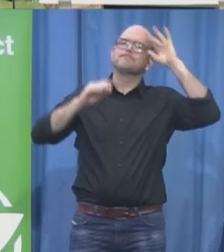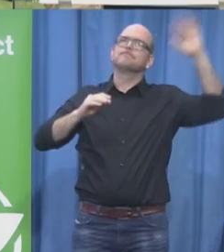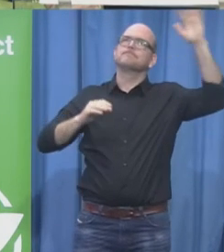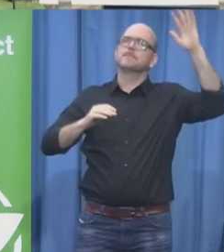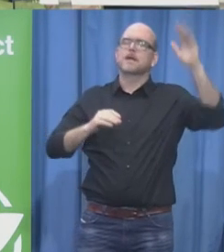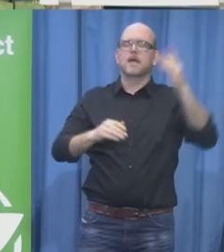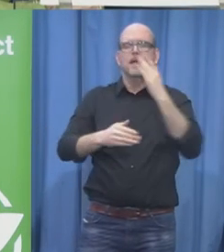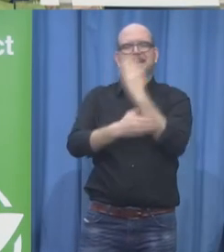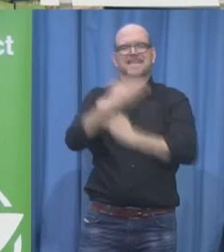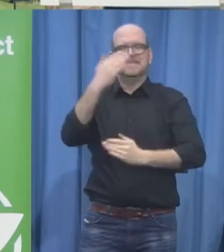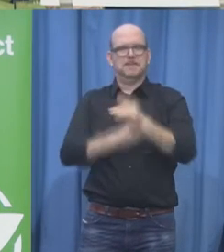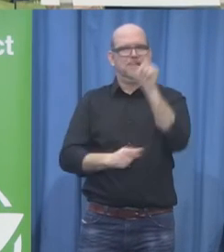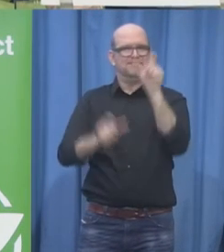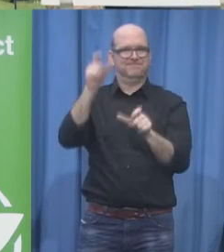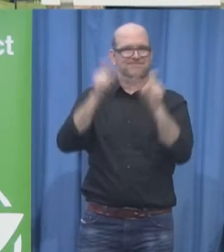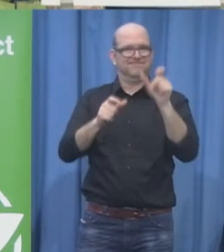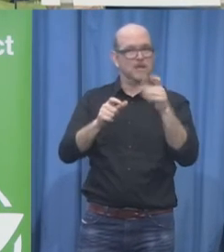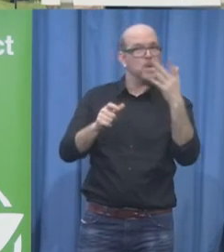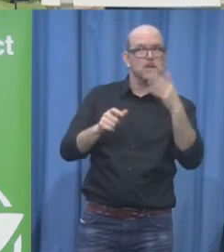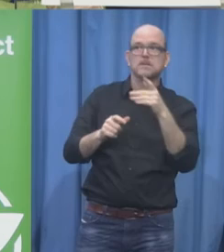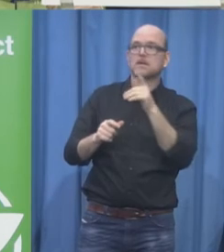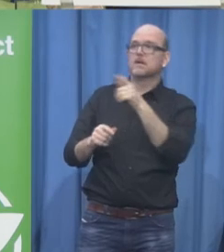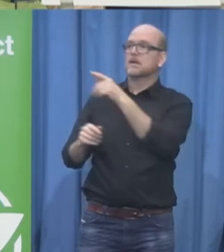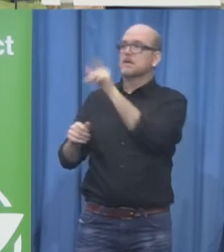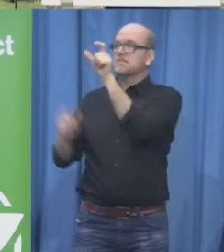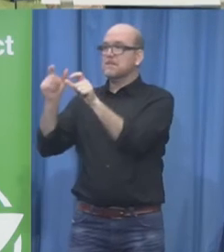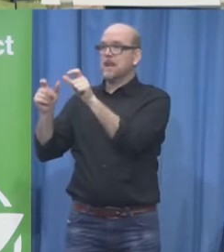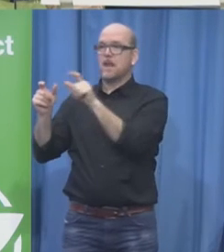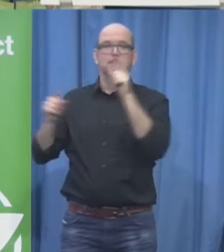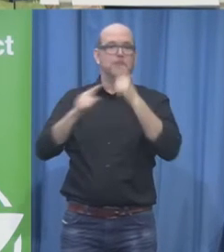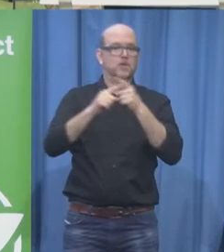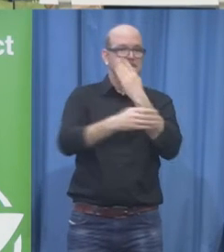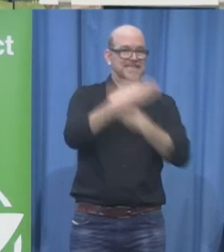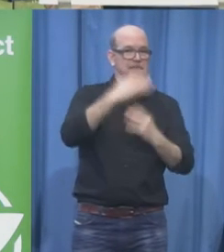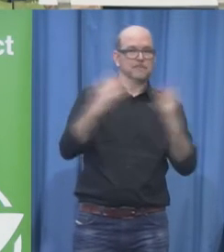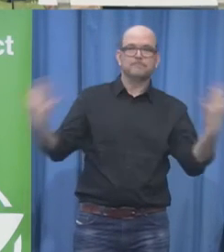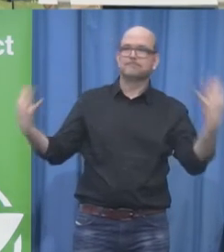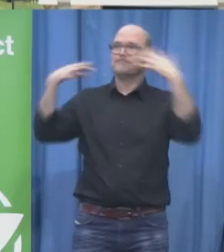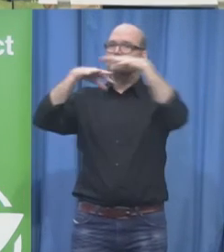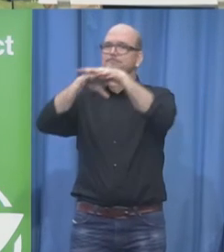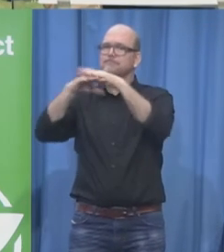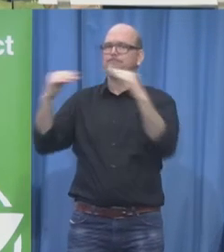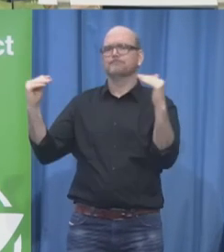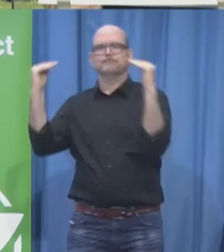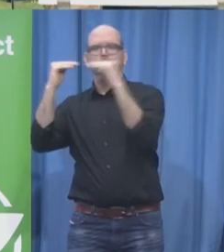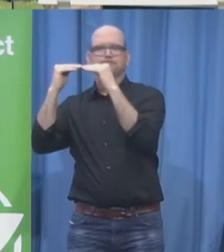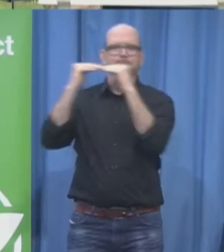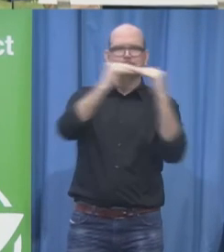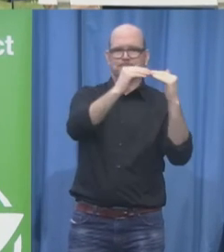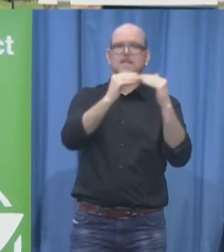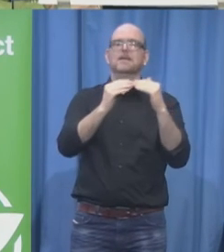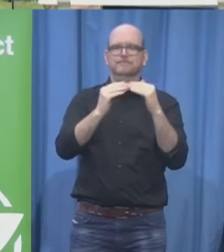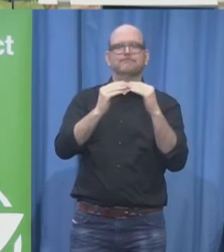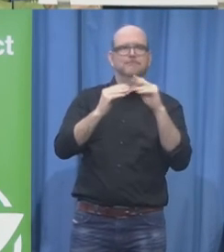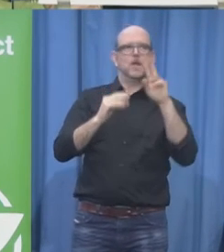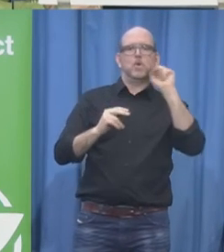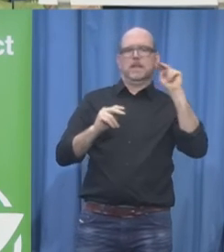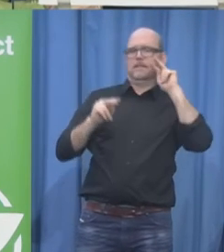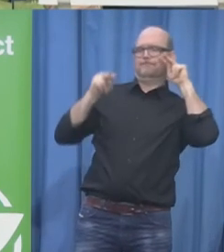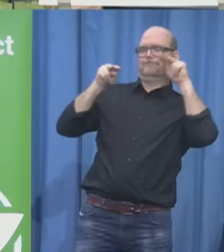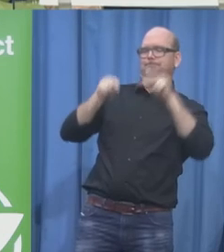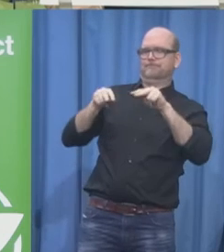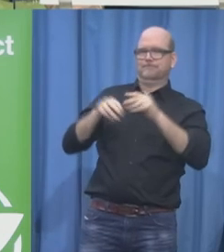although acknowledged by a majority of countries it has been ratified